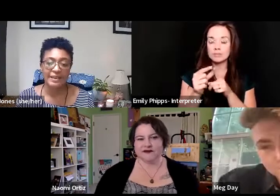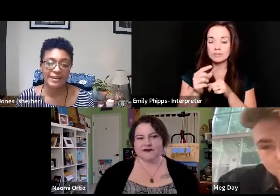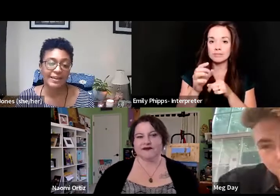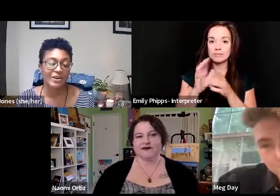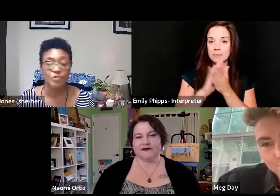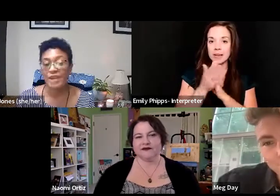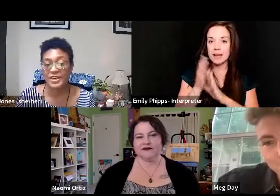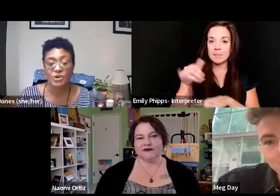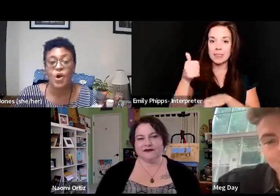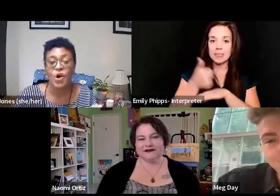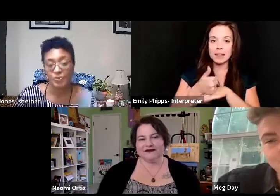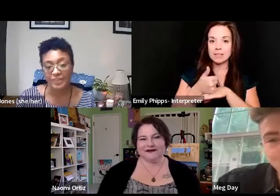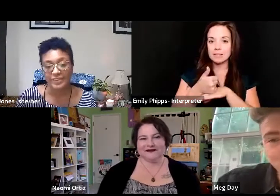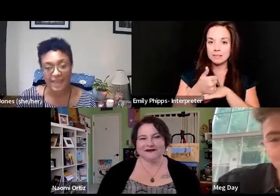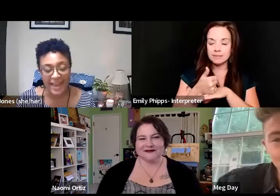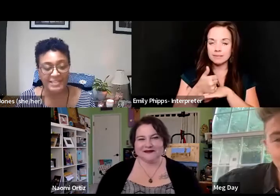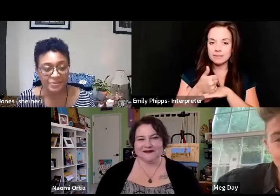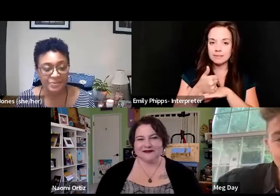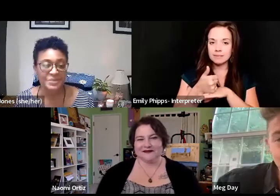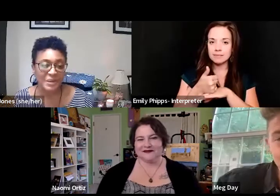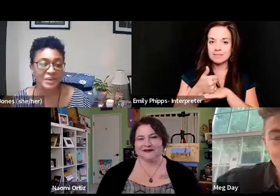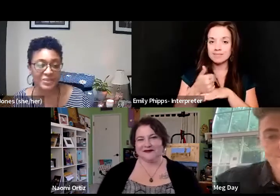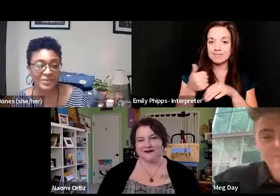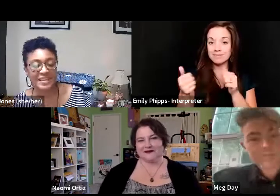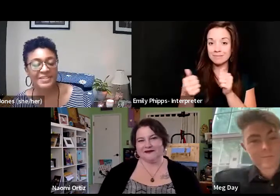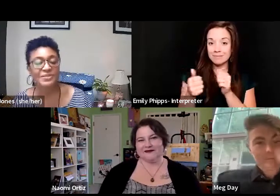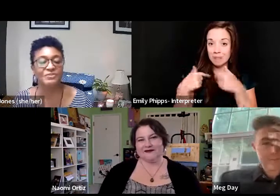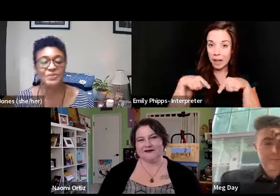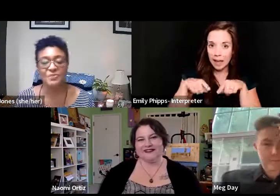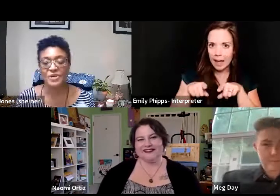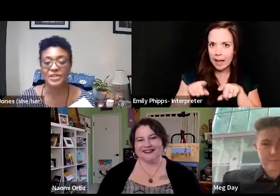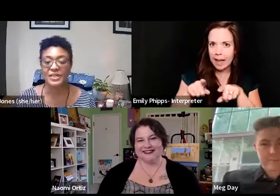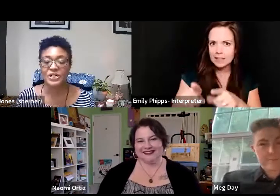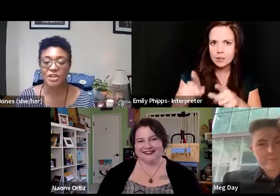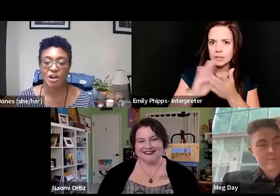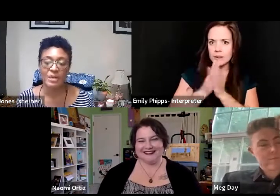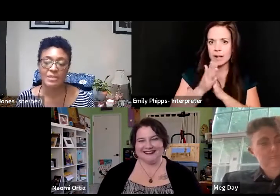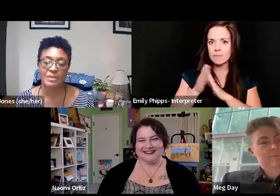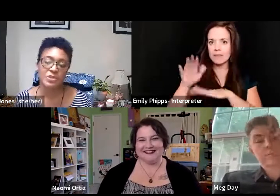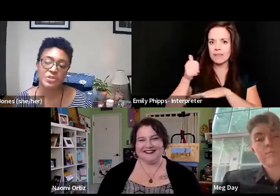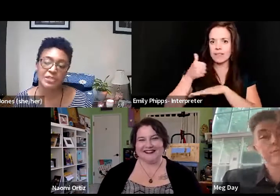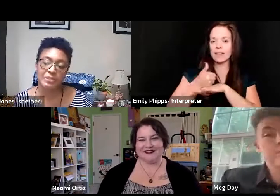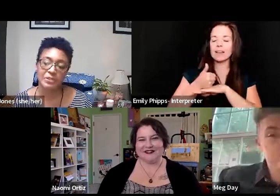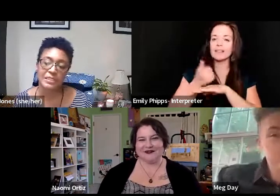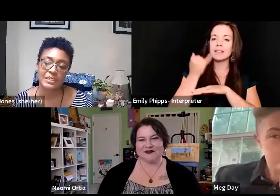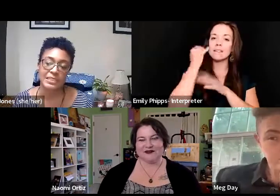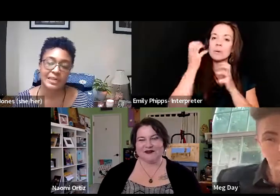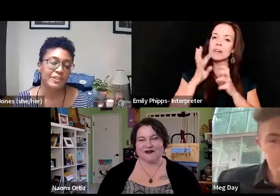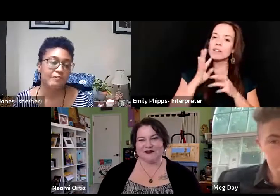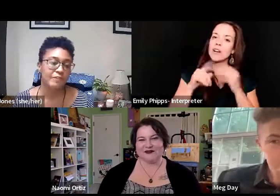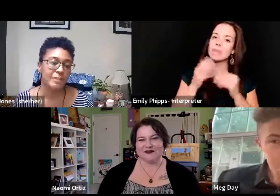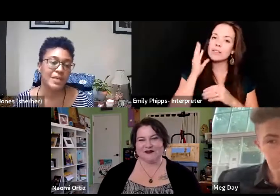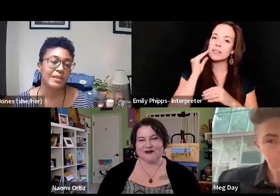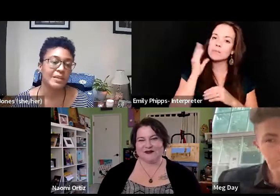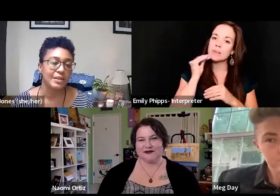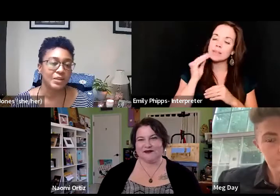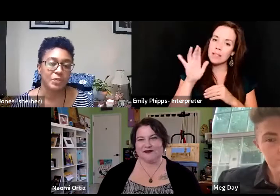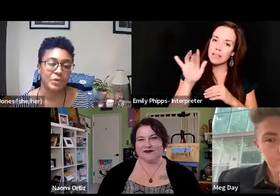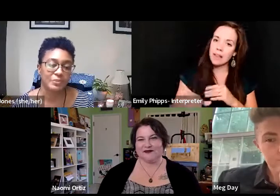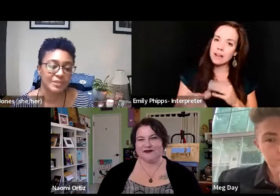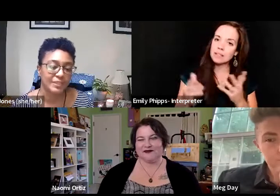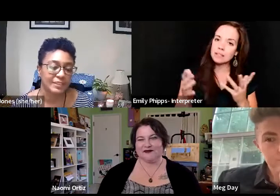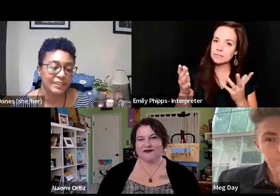thing, right along with, as it was becoming a thing. So if you want to talk about some of those experiences, status of framing,